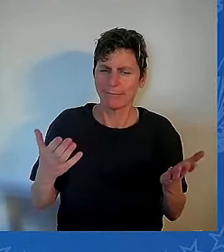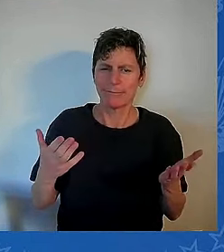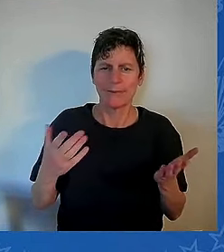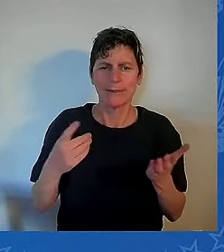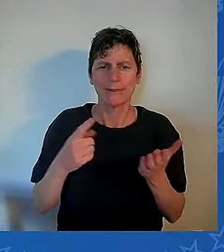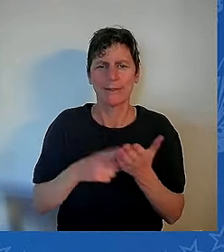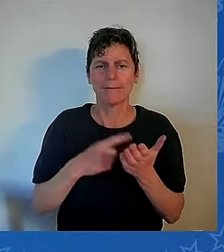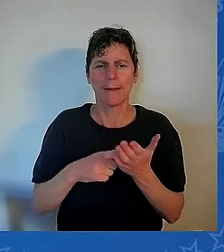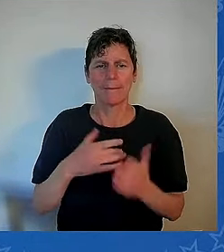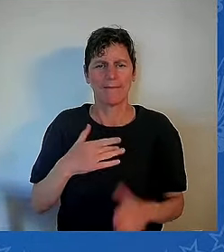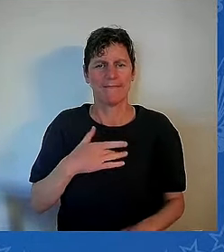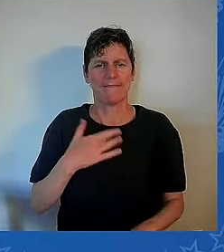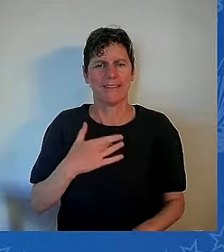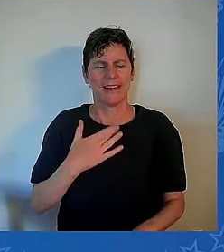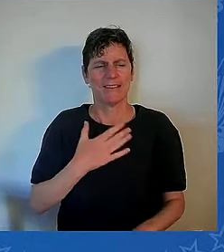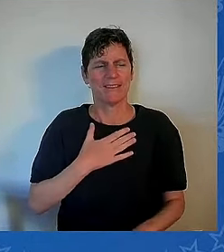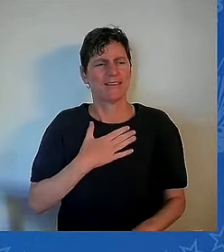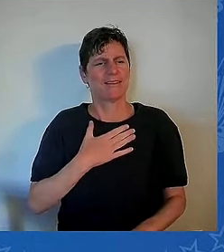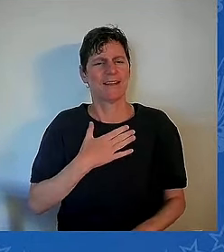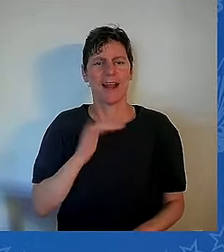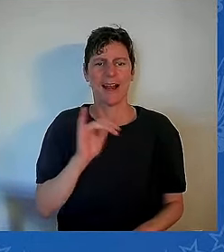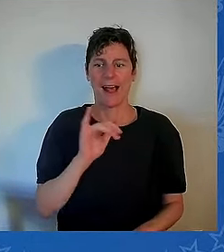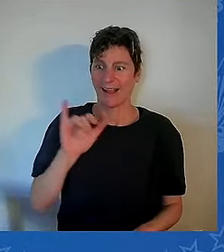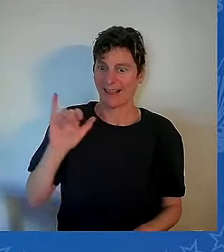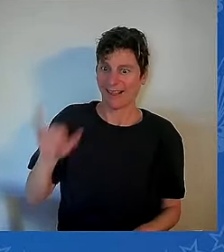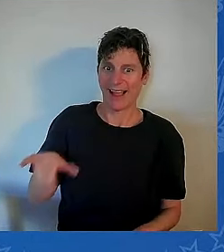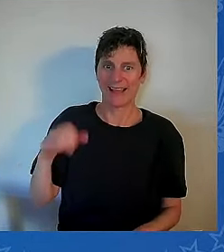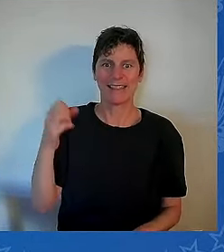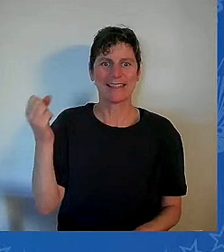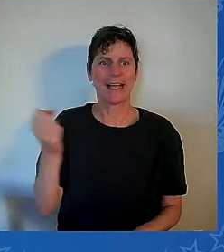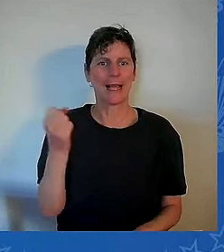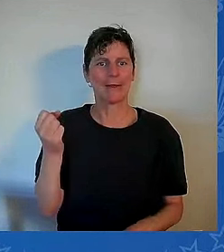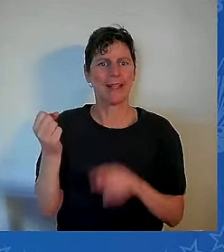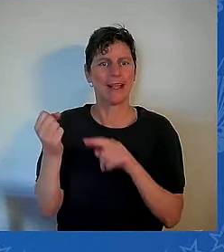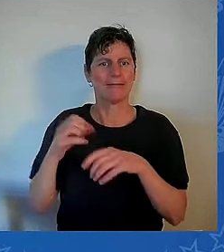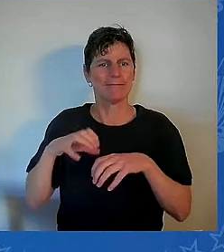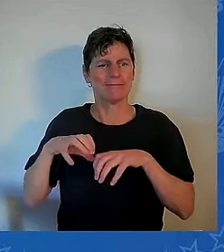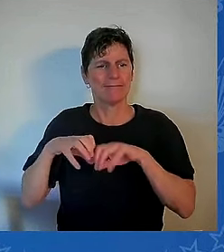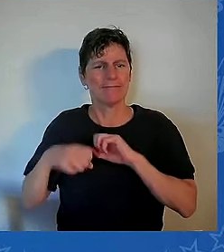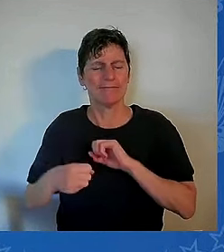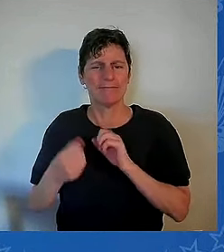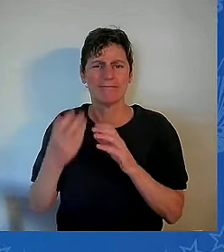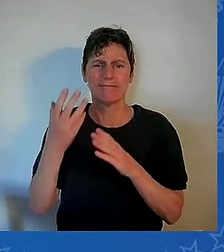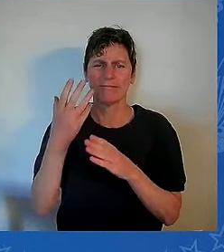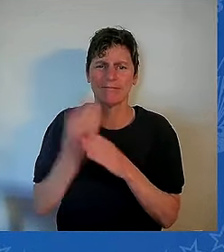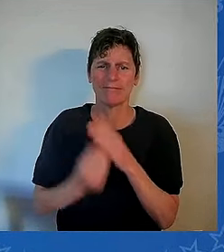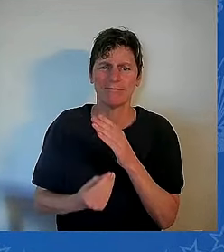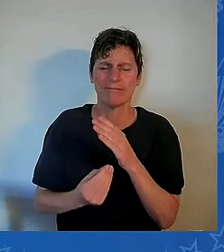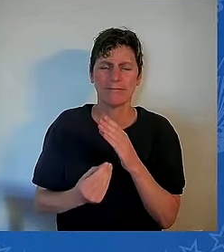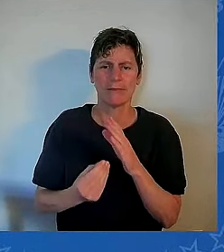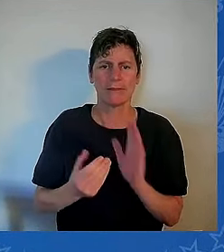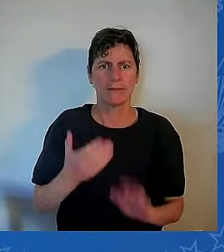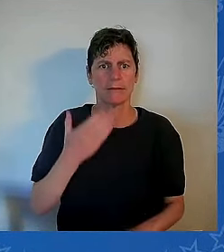your grandma, your great-grandma was there for me